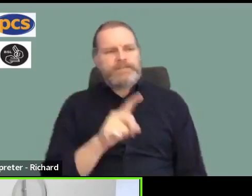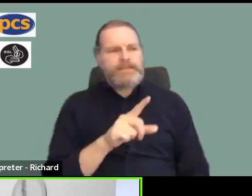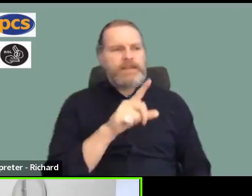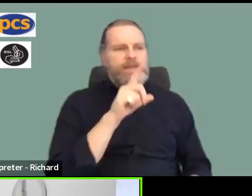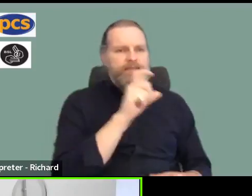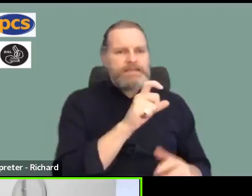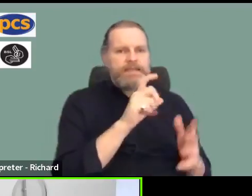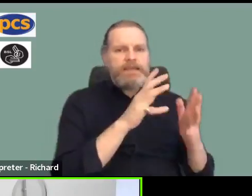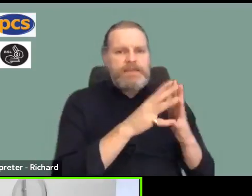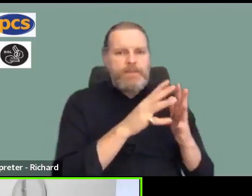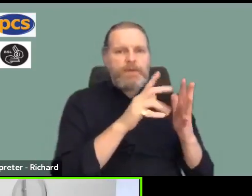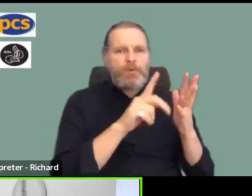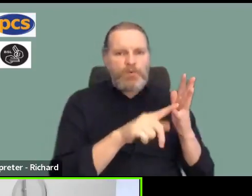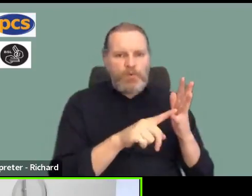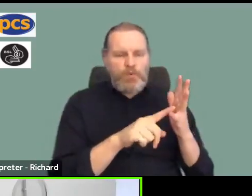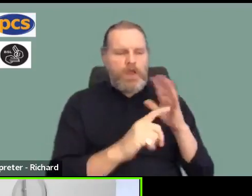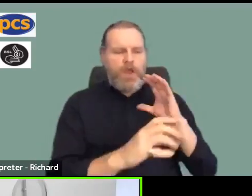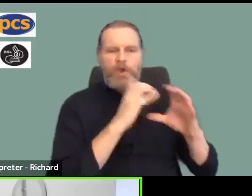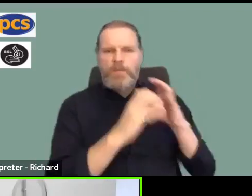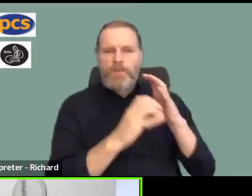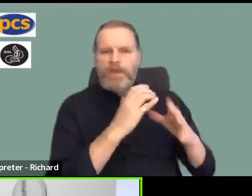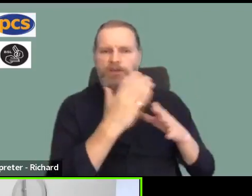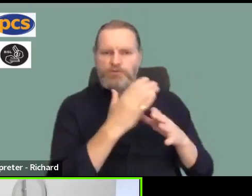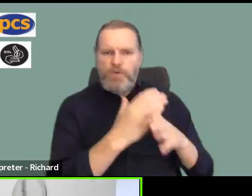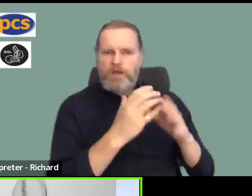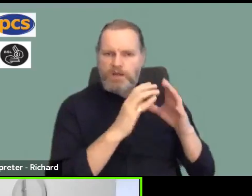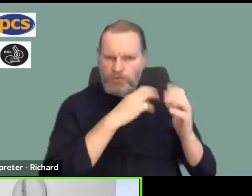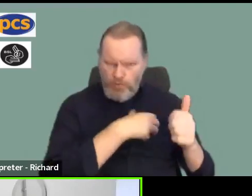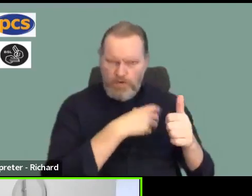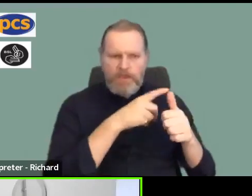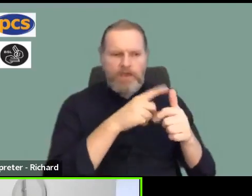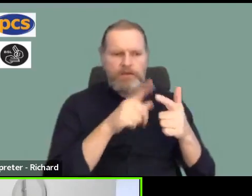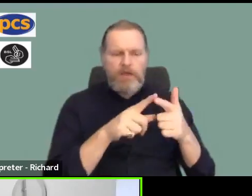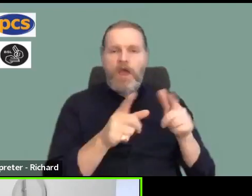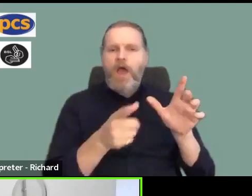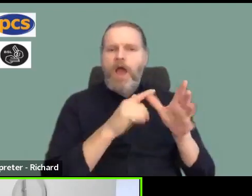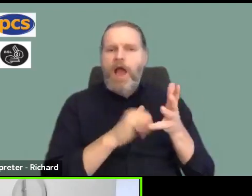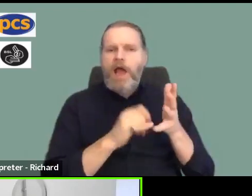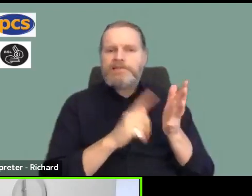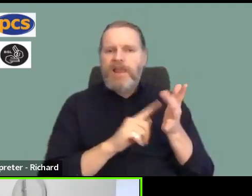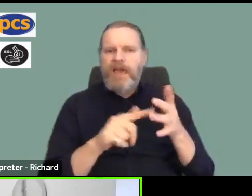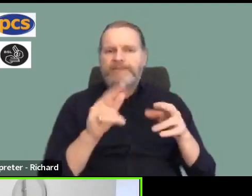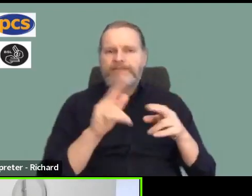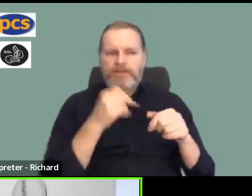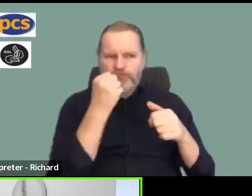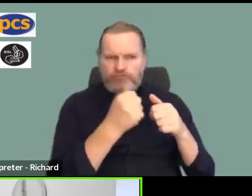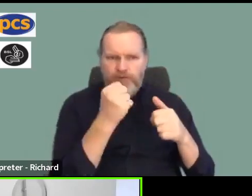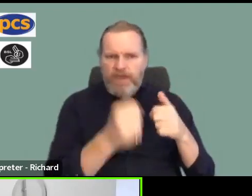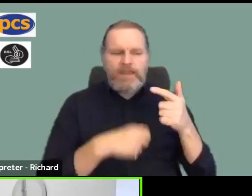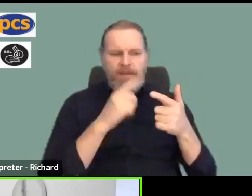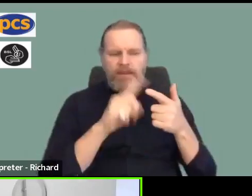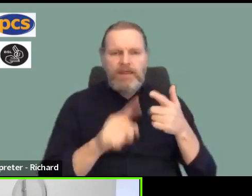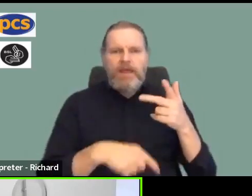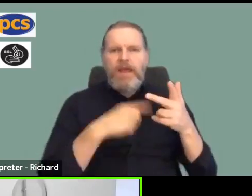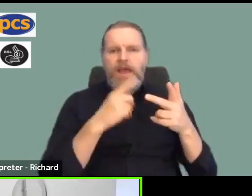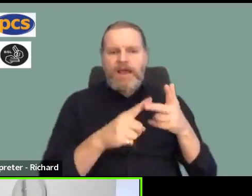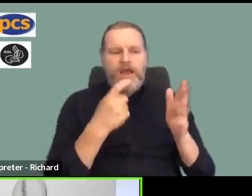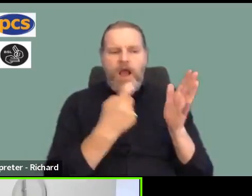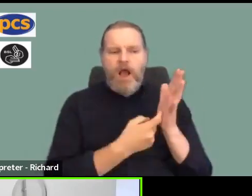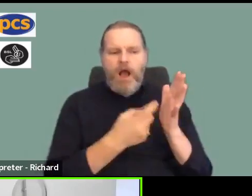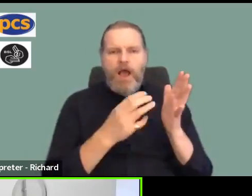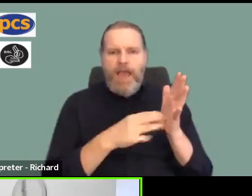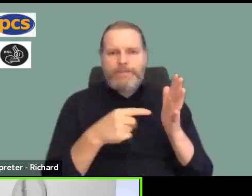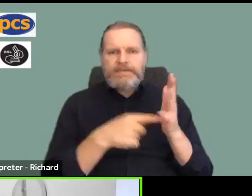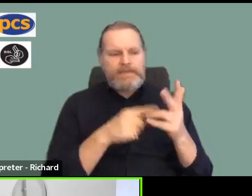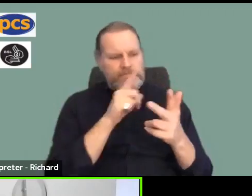have really caught people's attention and are making people see that trade unions are the only real opposition to the Tories at the moment. What can